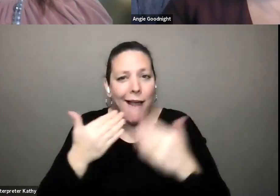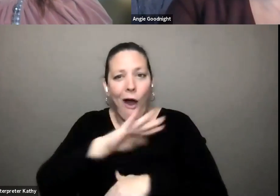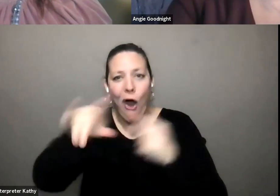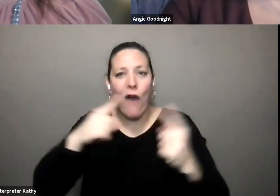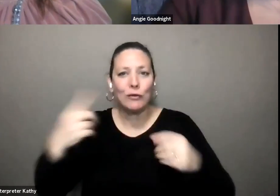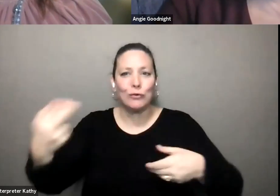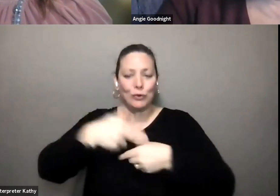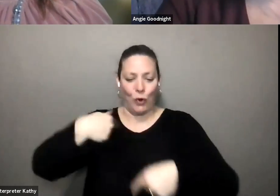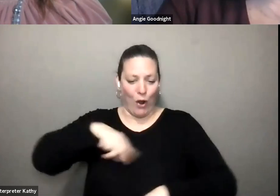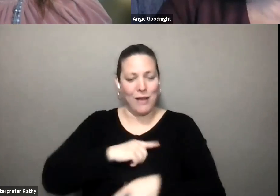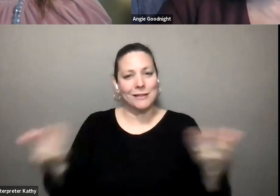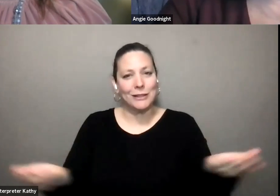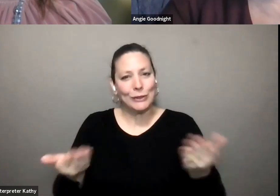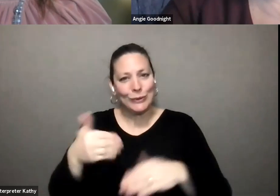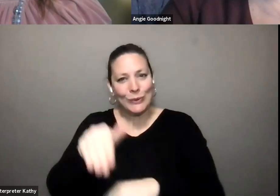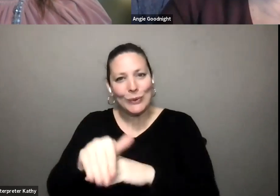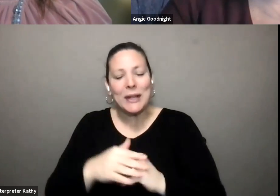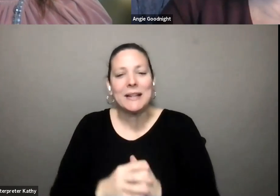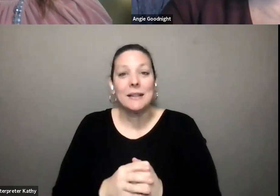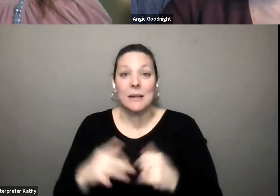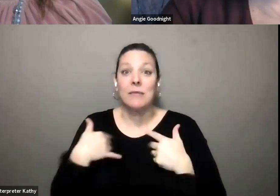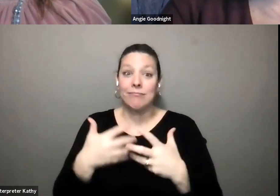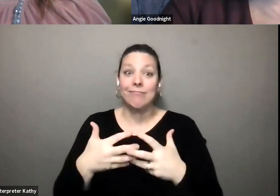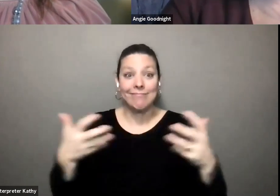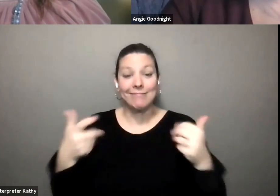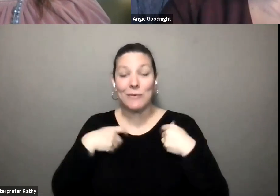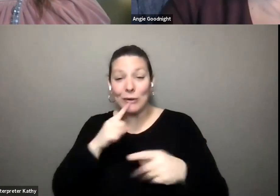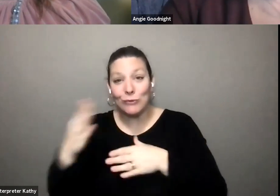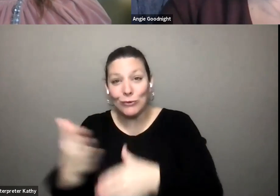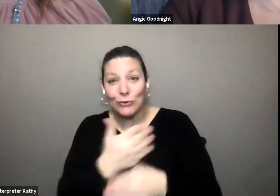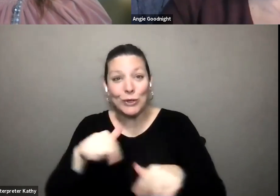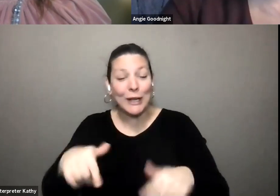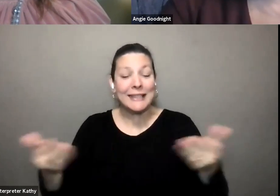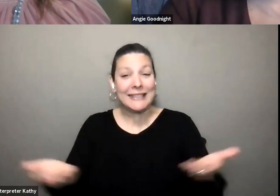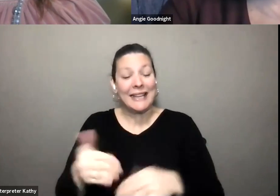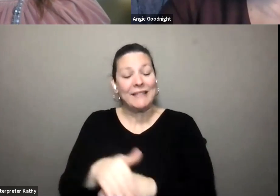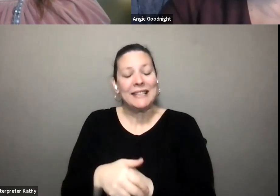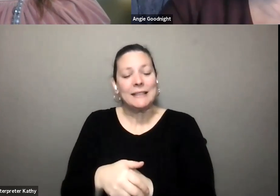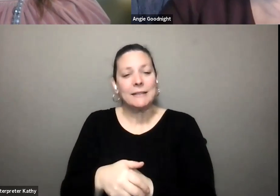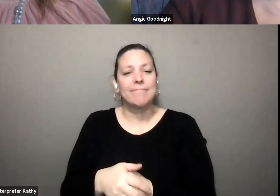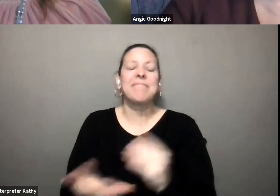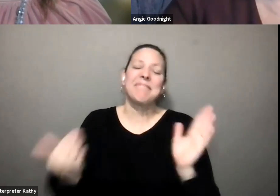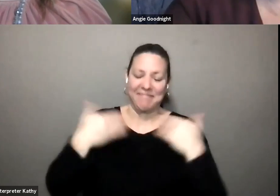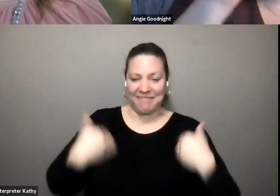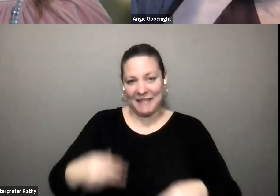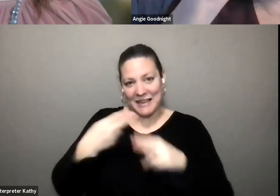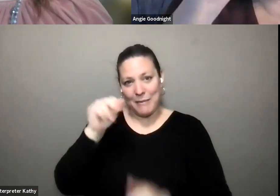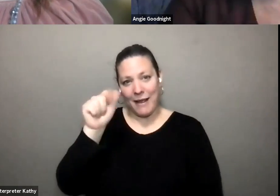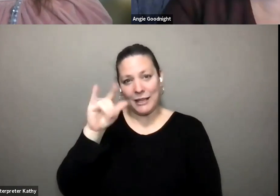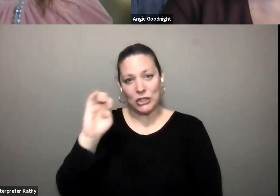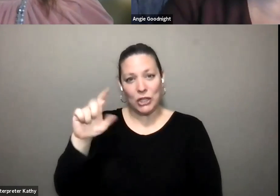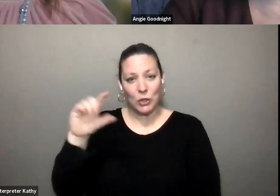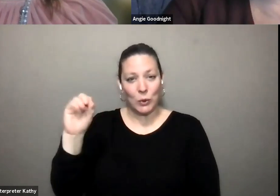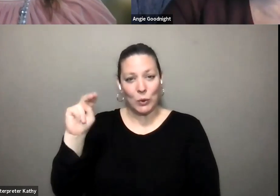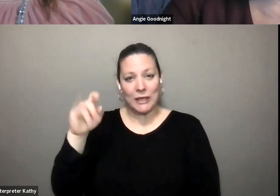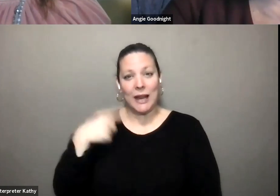us tonight um we have a lot to be said this evening um as i said my name is angie goodnight i work in the advocacy